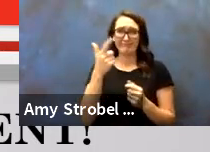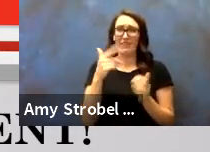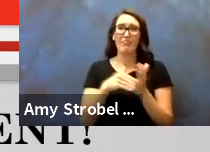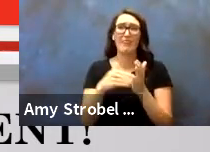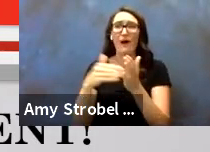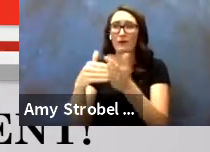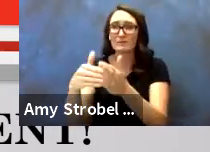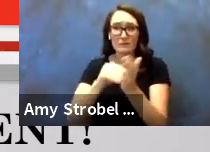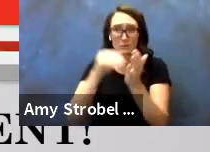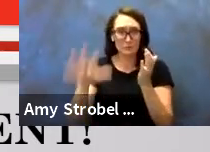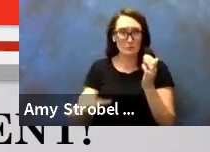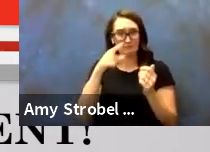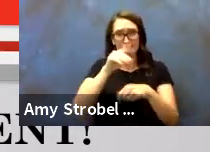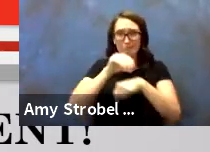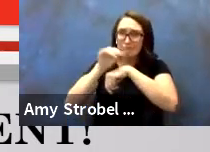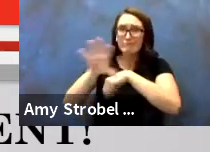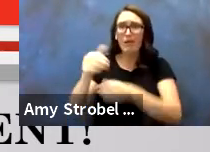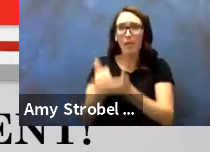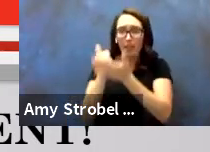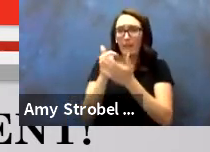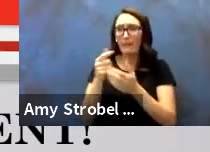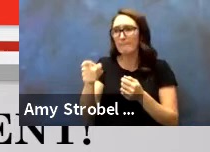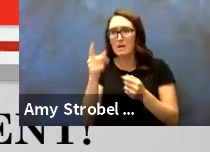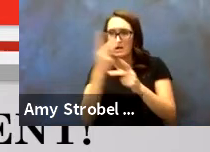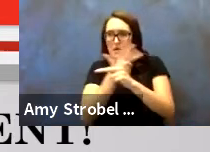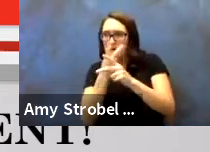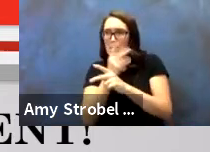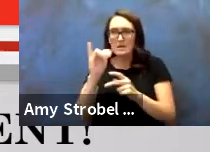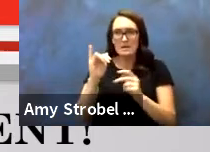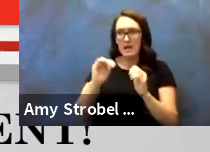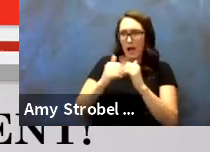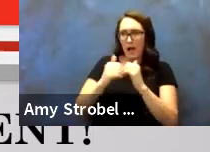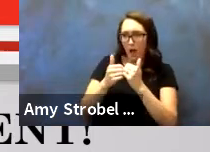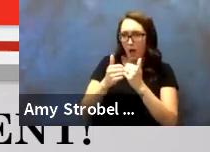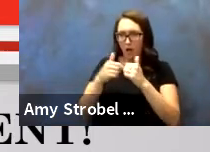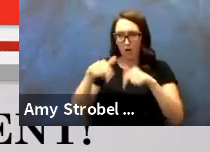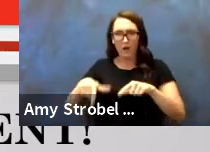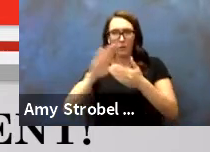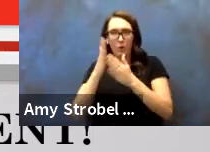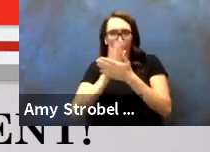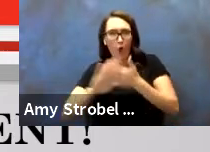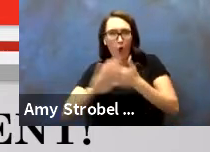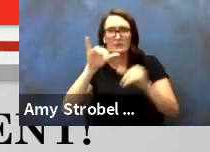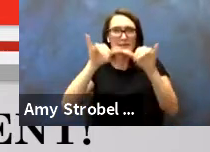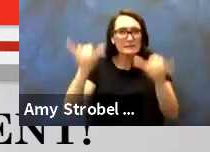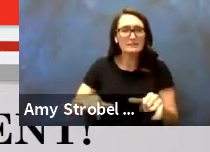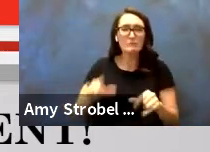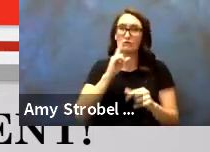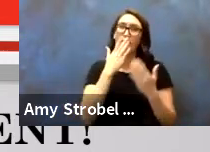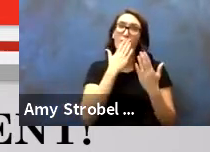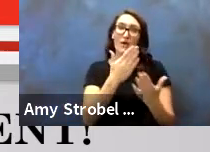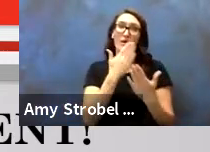students you helped navigate the complex system that we have. Thank you, Ken.